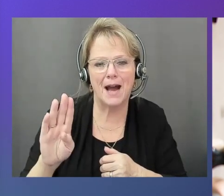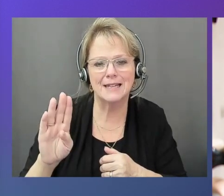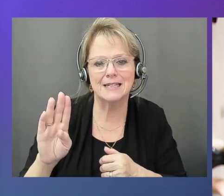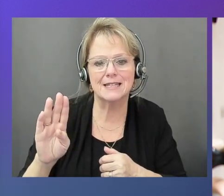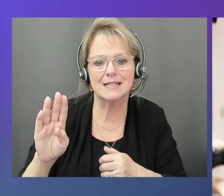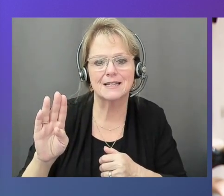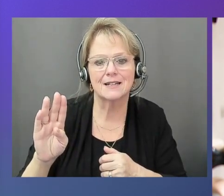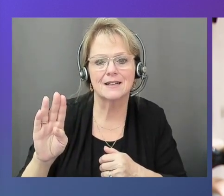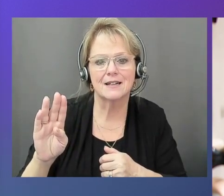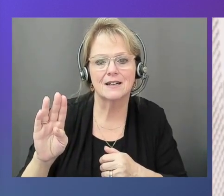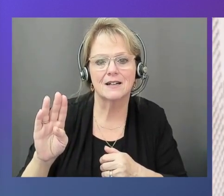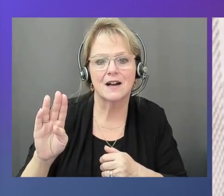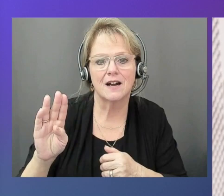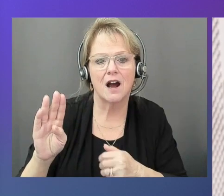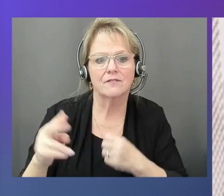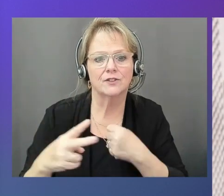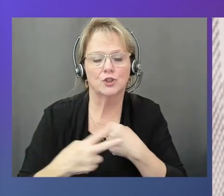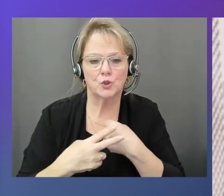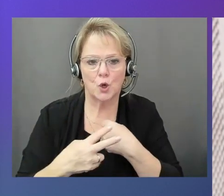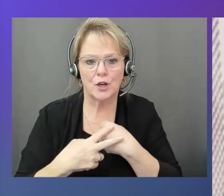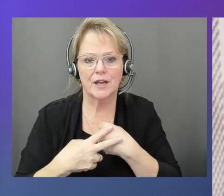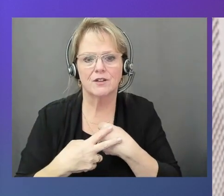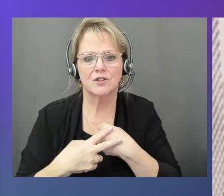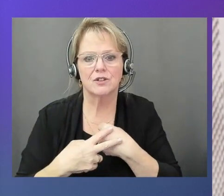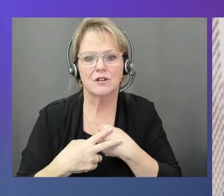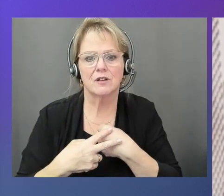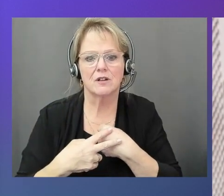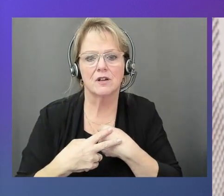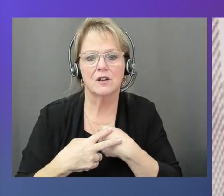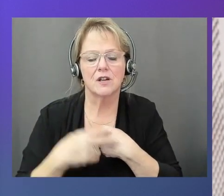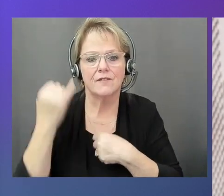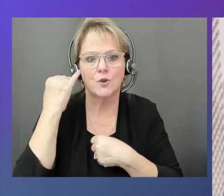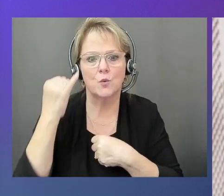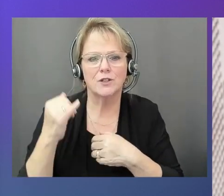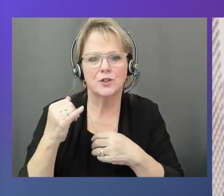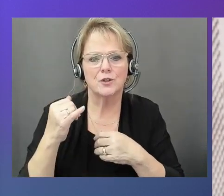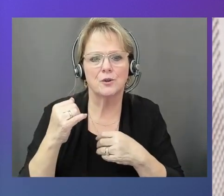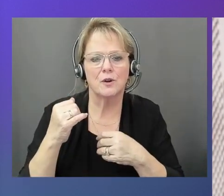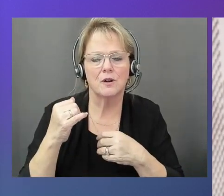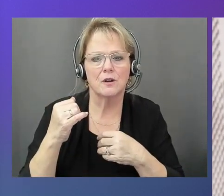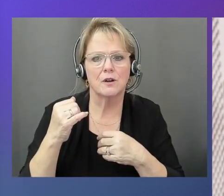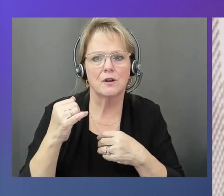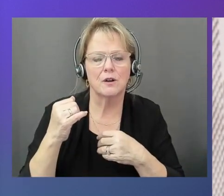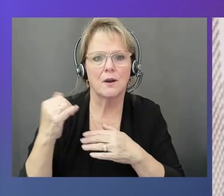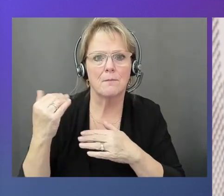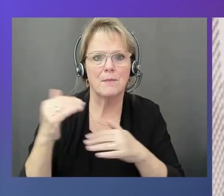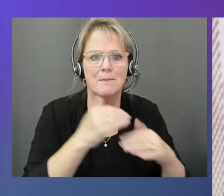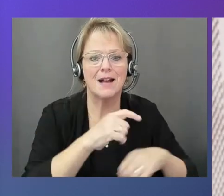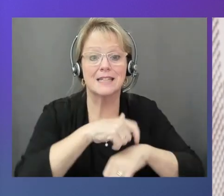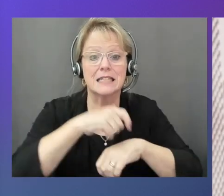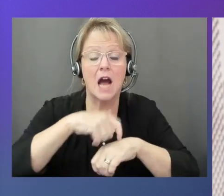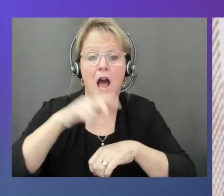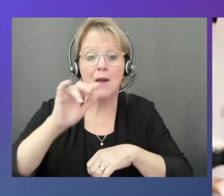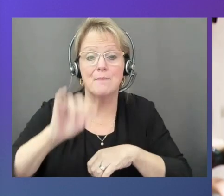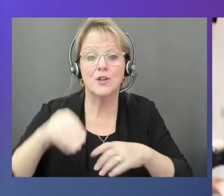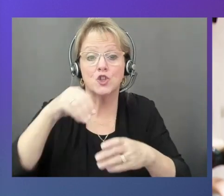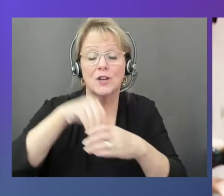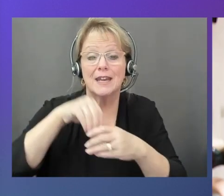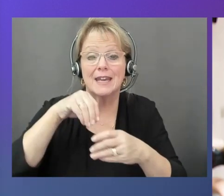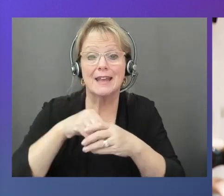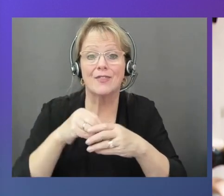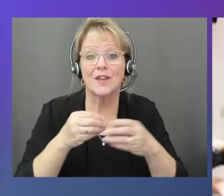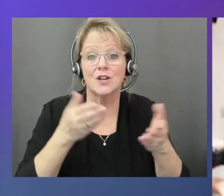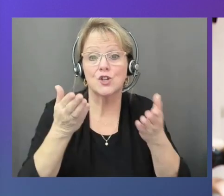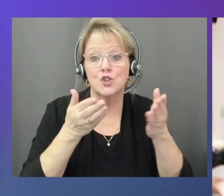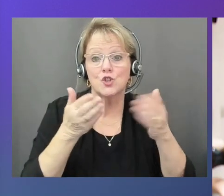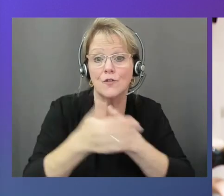accessible from Outpost. So if you want to minimize the time that those arrays stay in the server room, you want to do a straight copy from